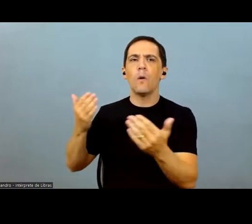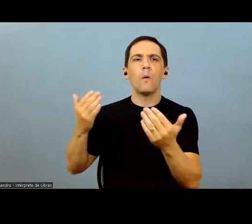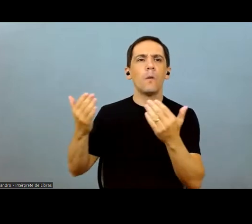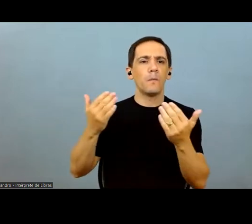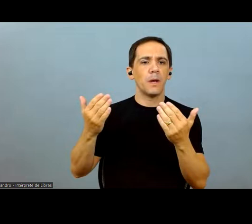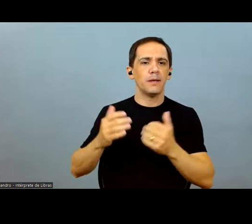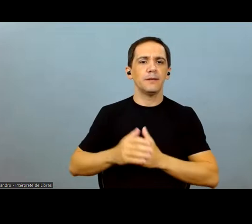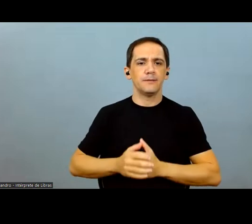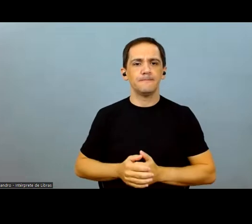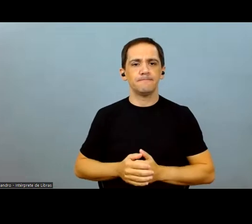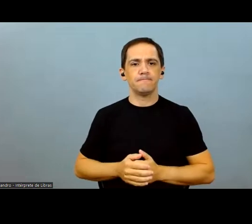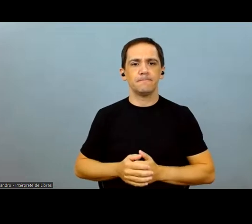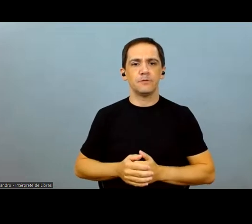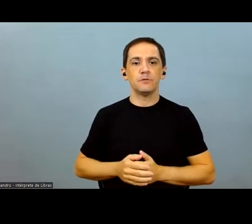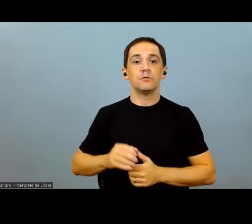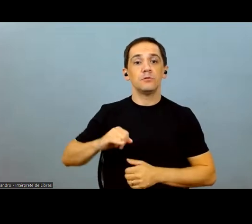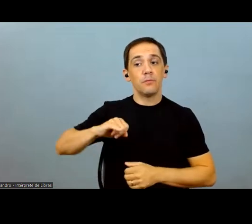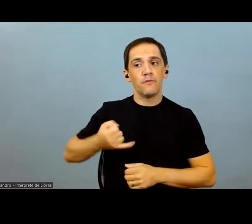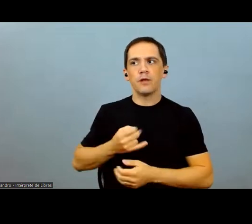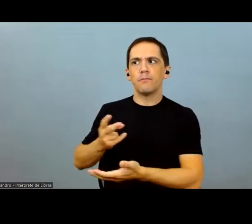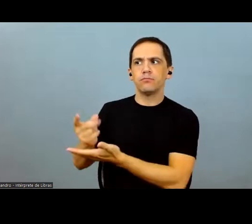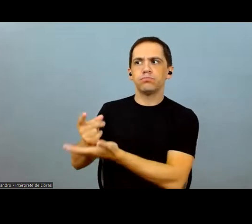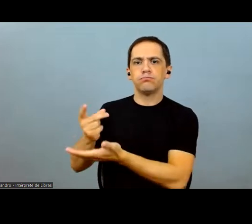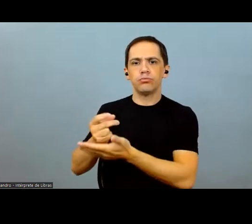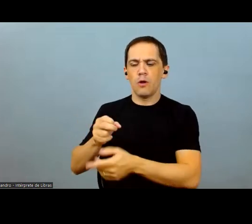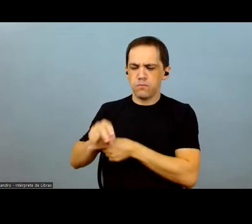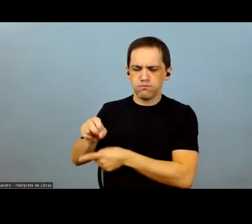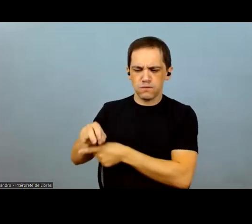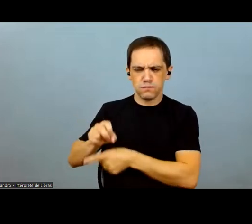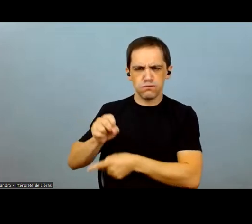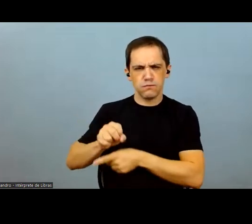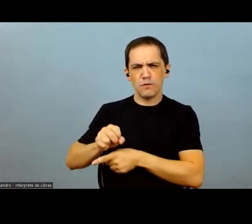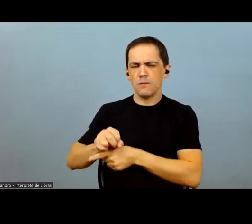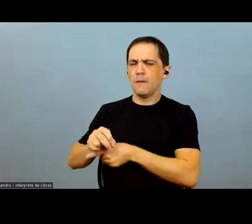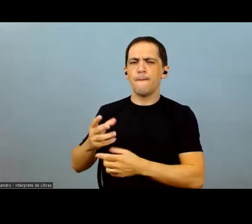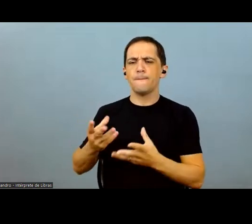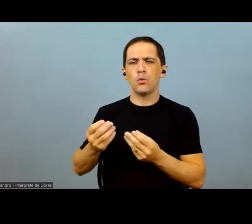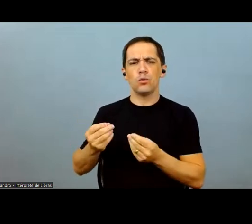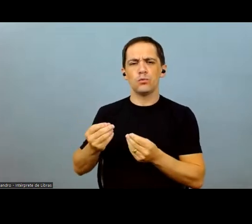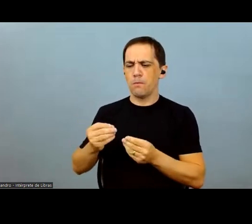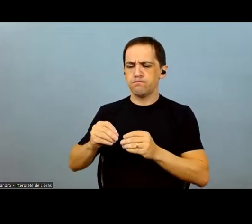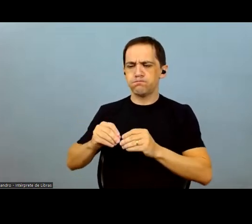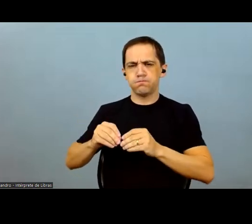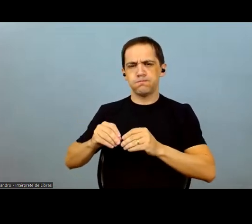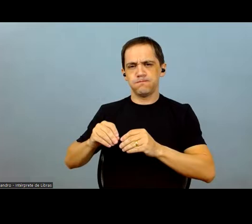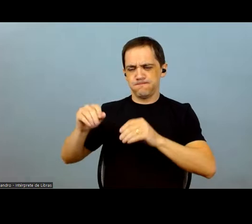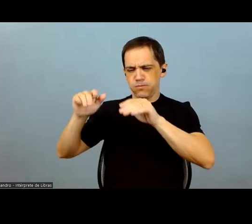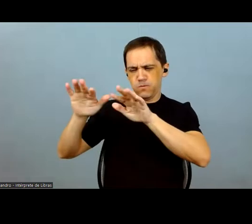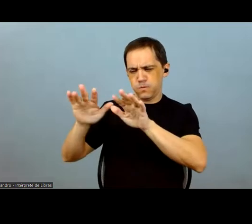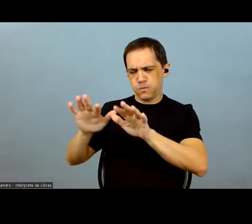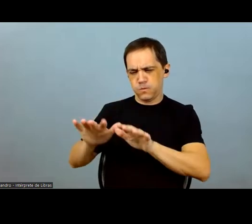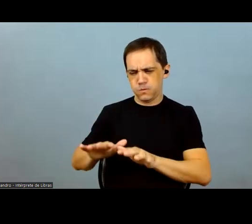standard prices. And we, for the last two crop years, we used, you know,